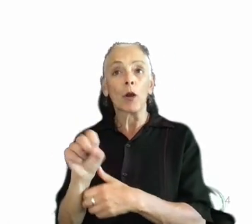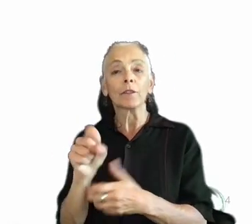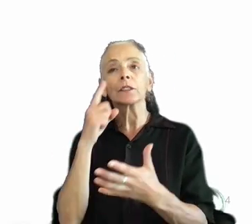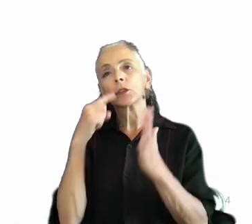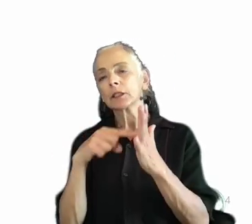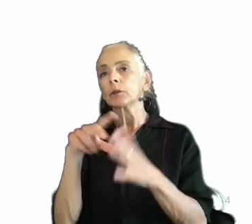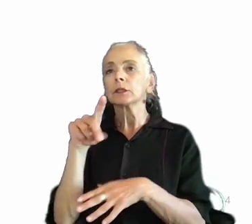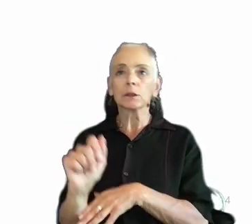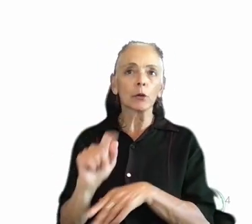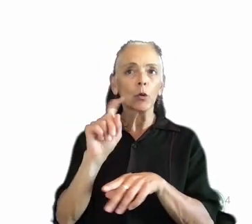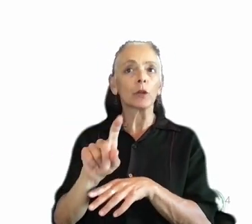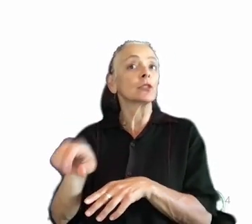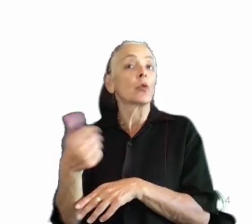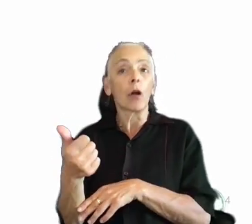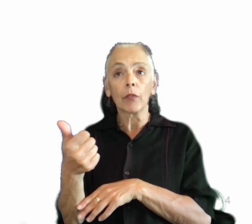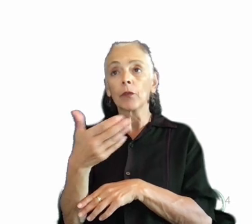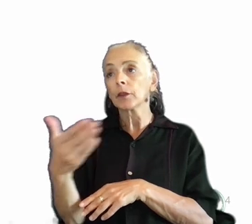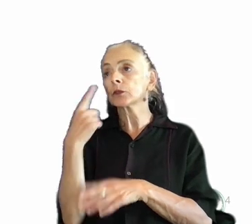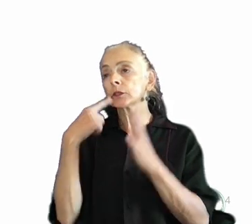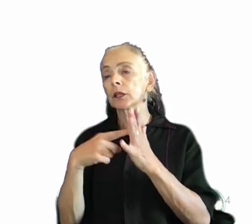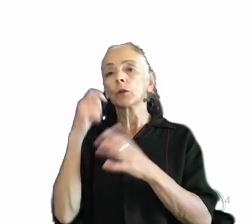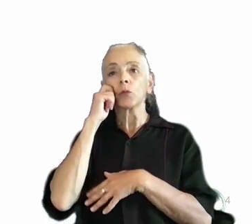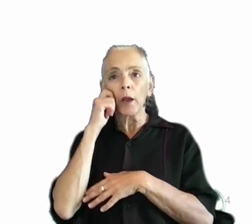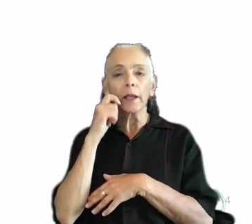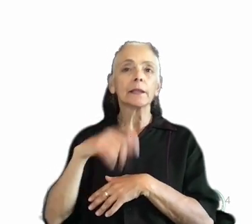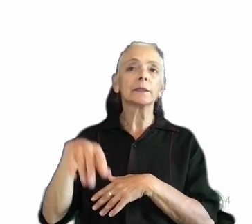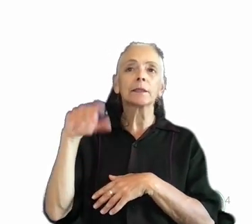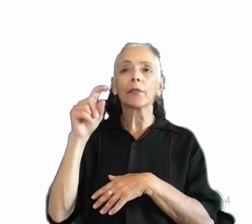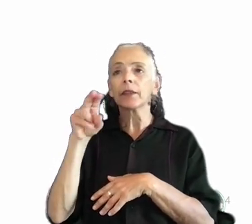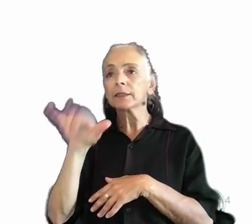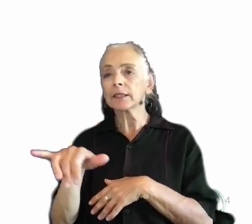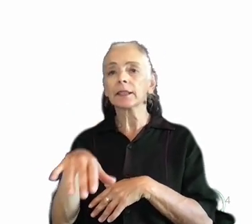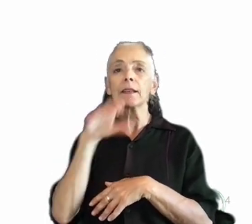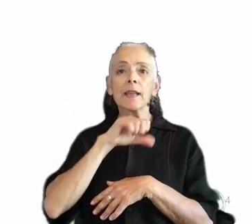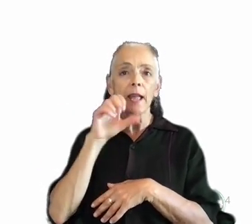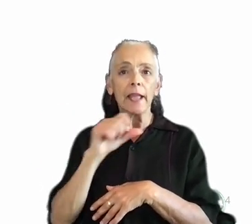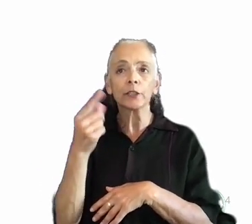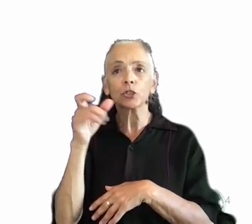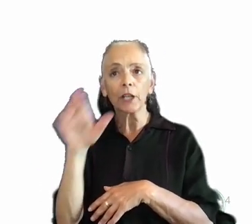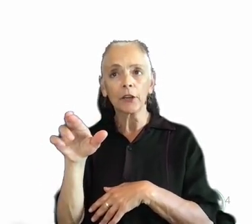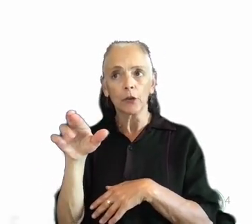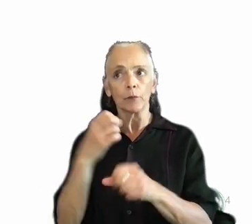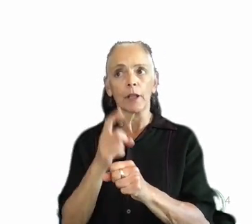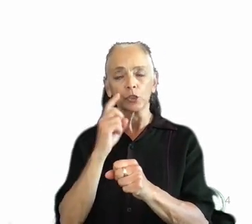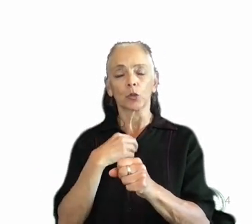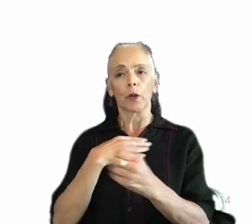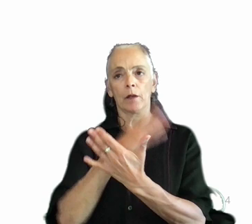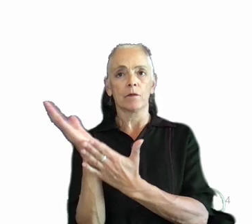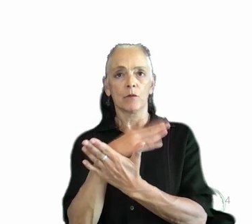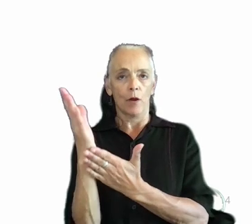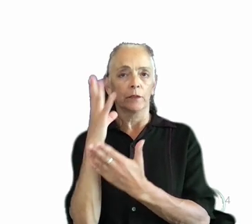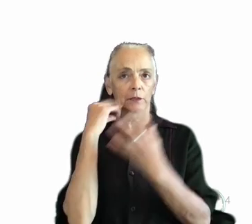other demographics such as race, ethnicity, age, or gender to ensure that we capture a representative range of experiences in our sample.